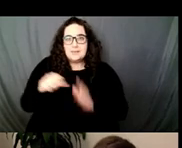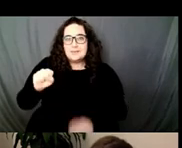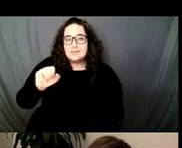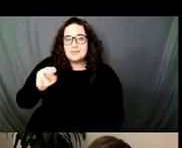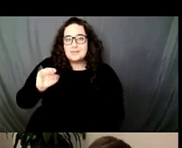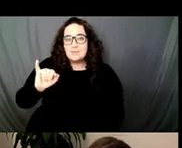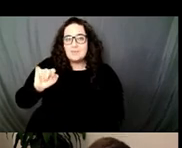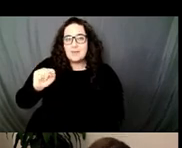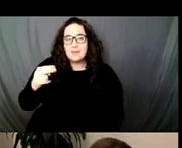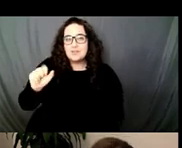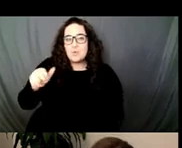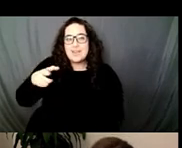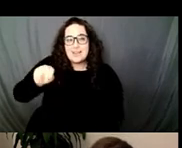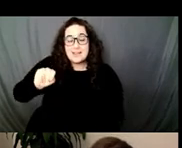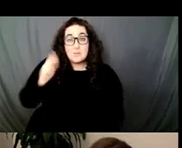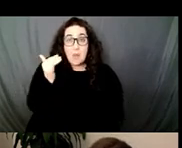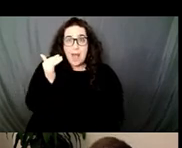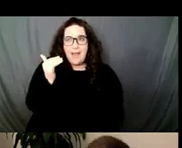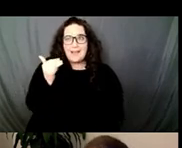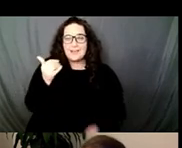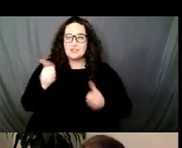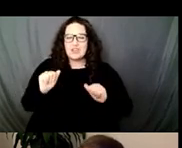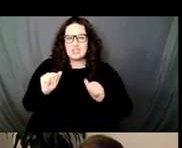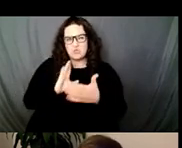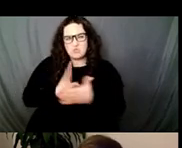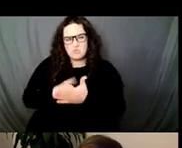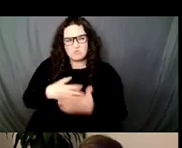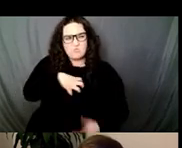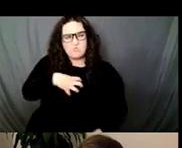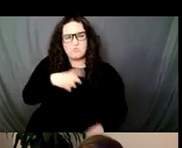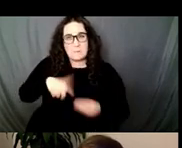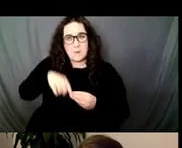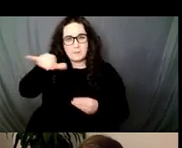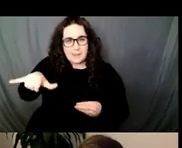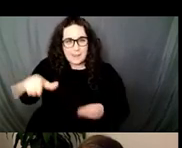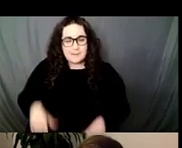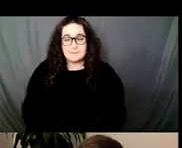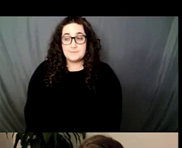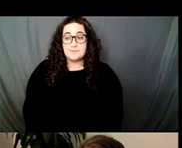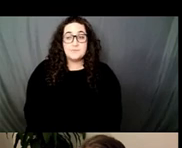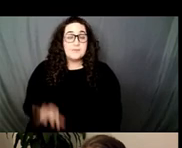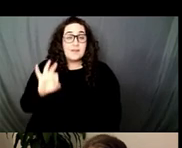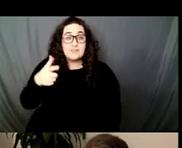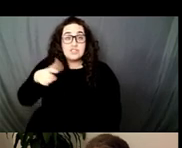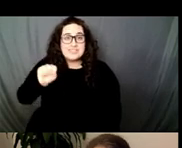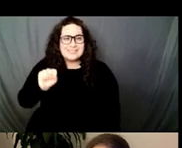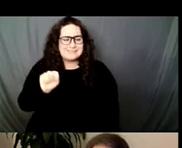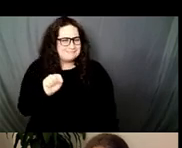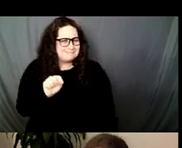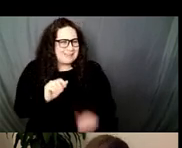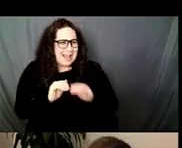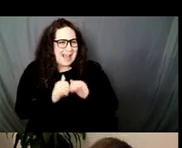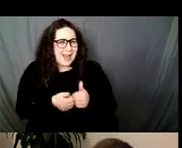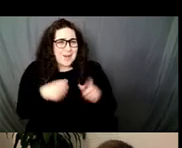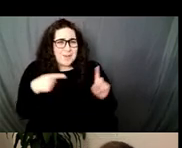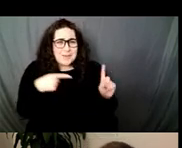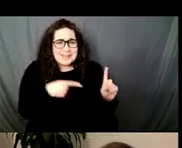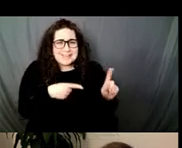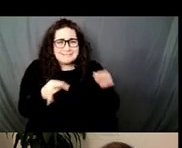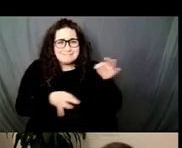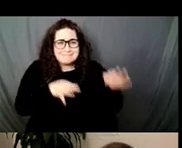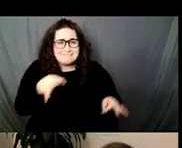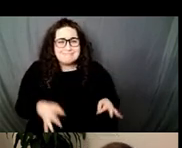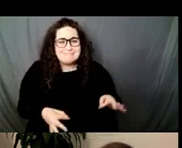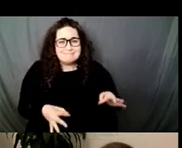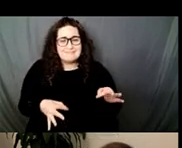I thought he's going to have a really hard time explaining to his constituency how pornographic and how homoerotic two clocks side by